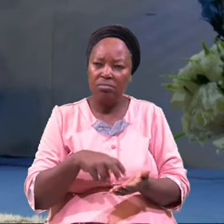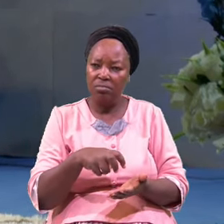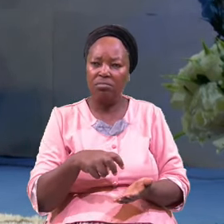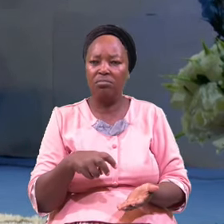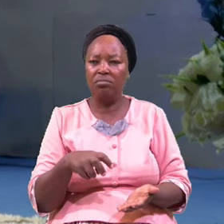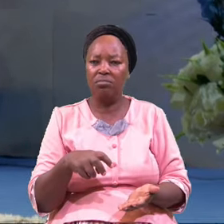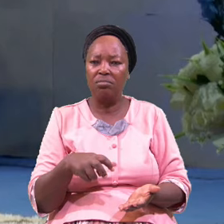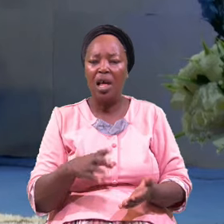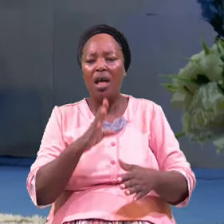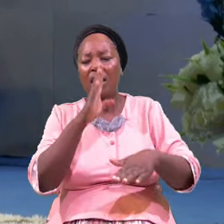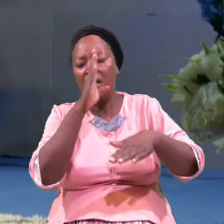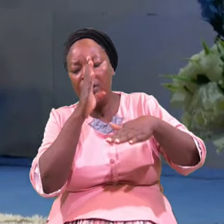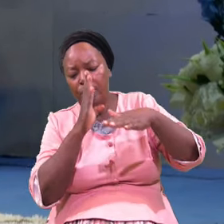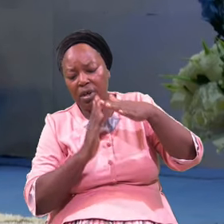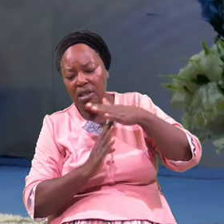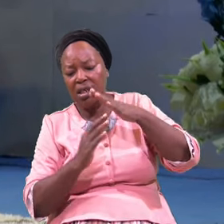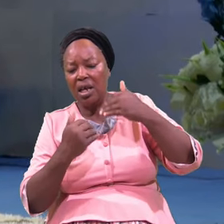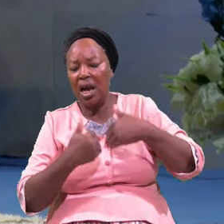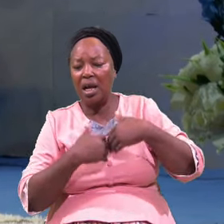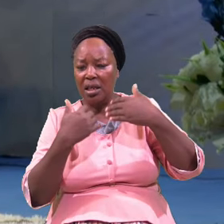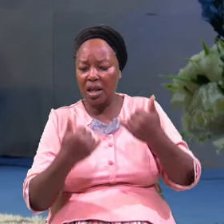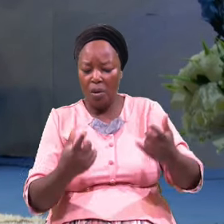Humility Had Come Instead Of Pride